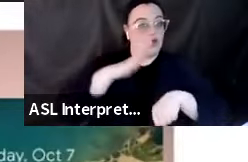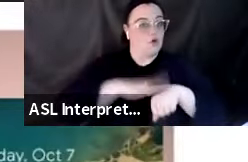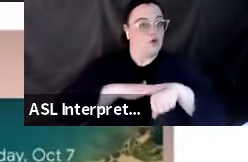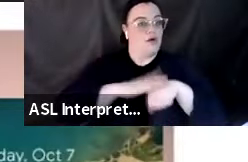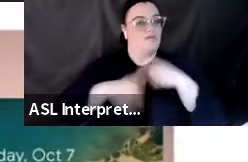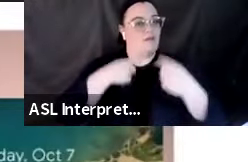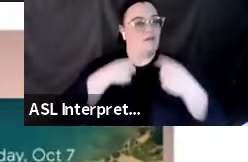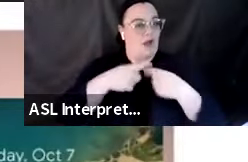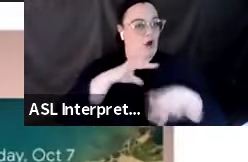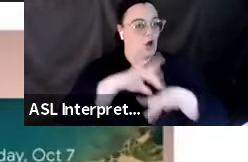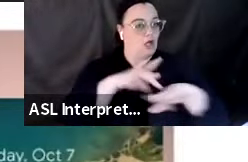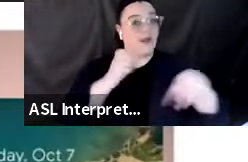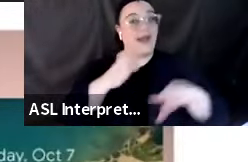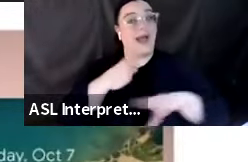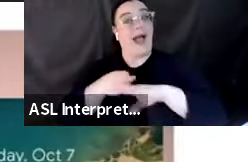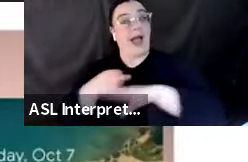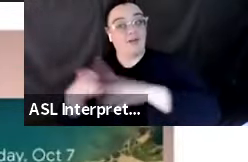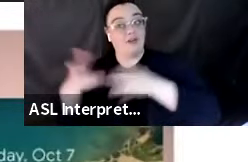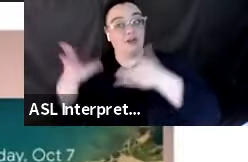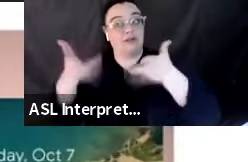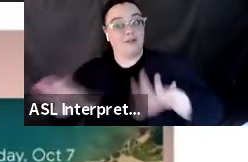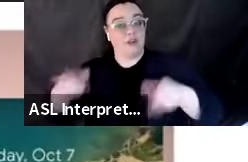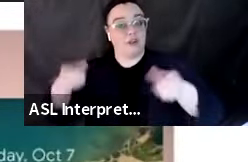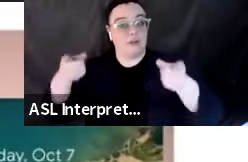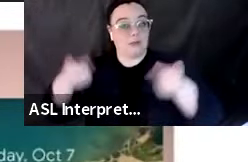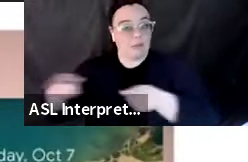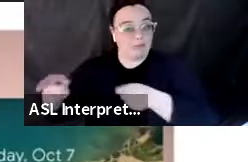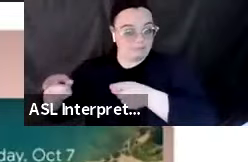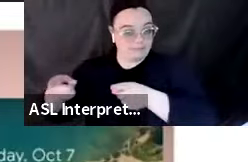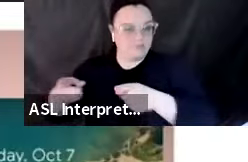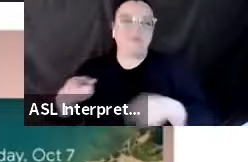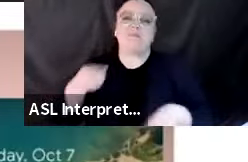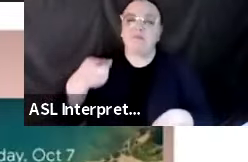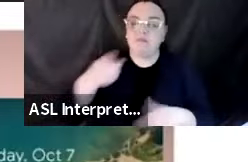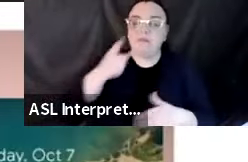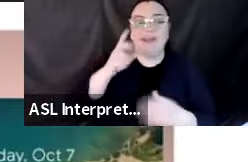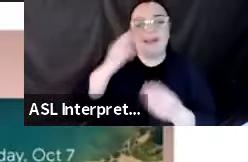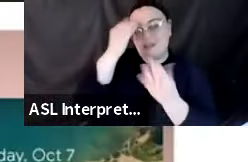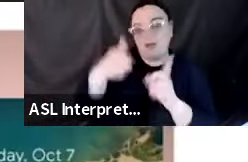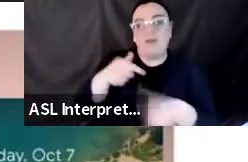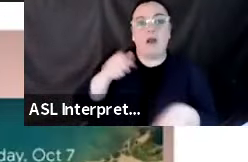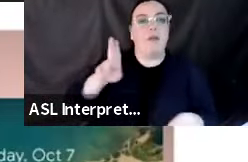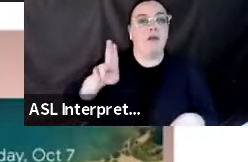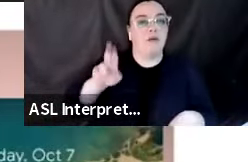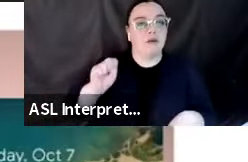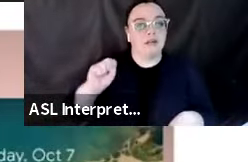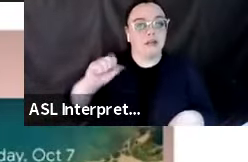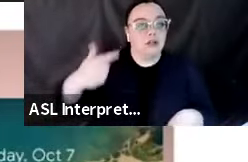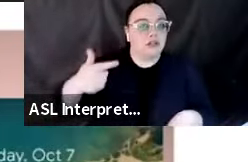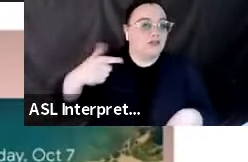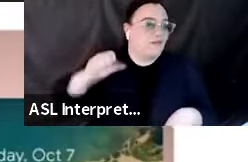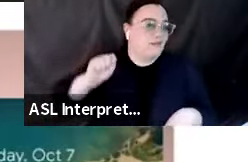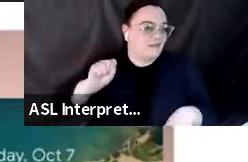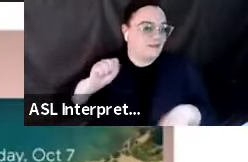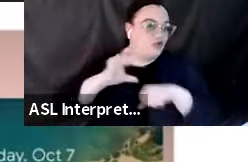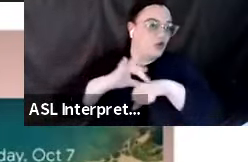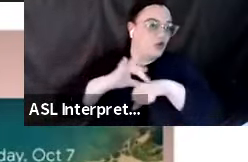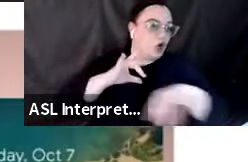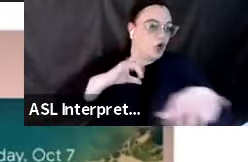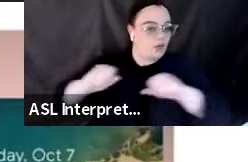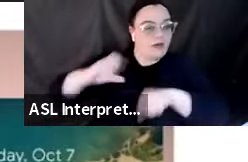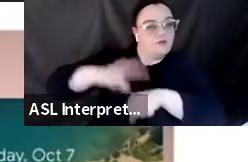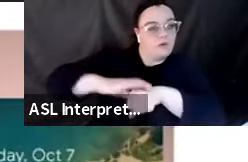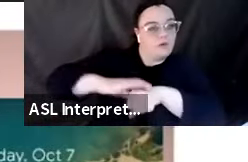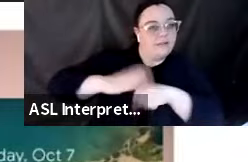minutes after the earthquake has happened. And that pulls from the United States Geological Survey's Earthquake Notification Service,